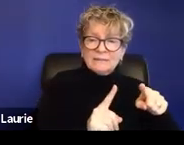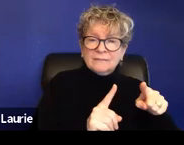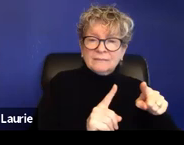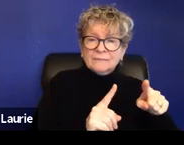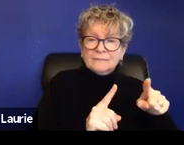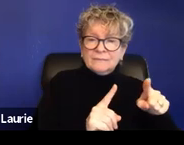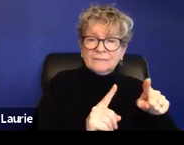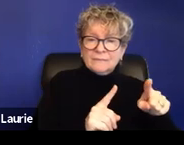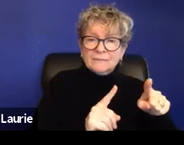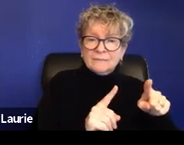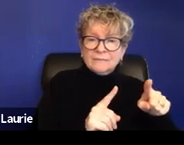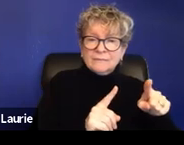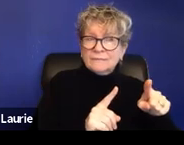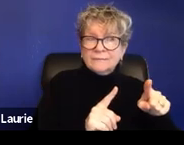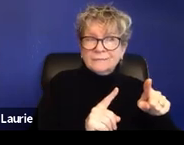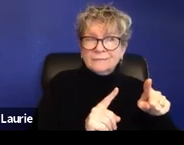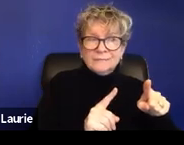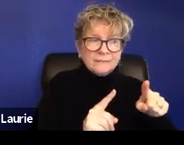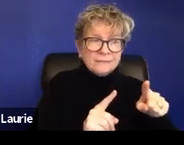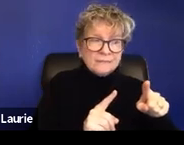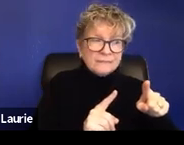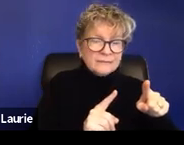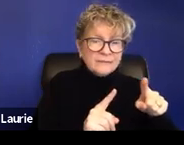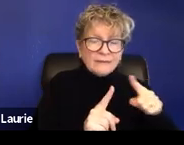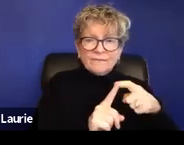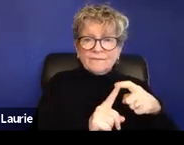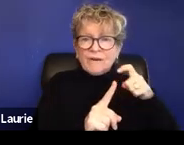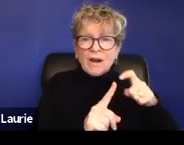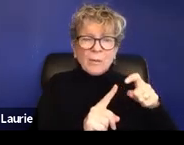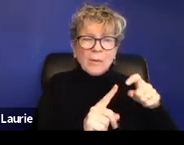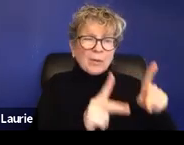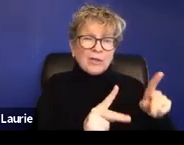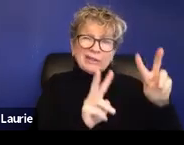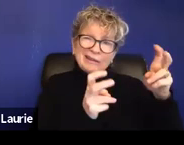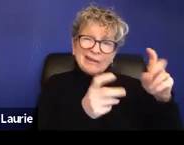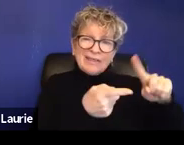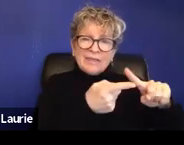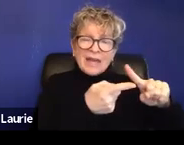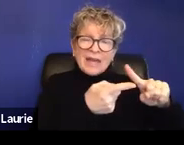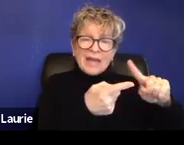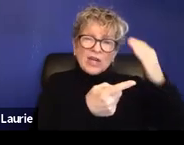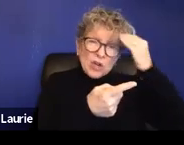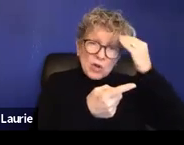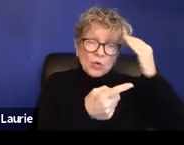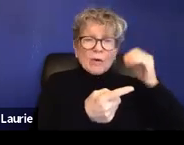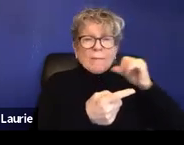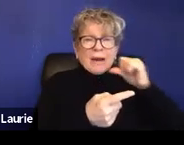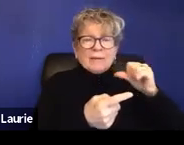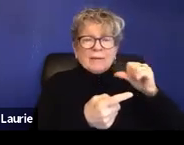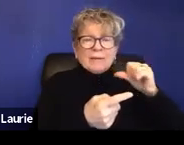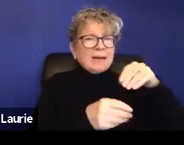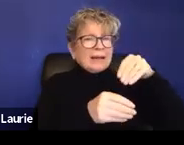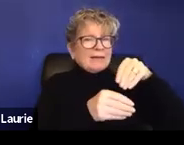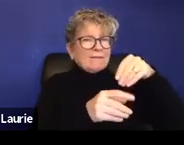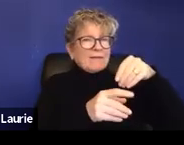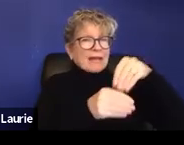I don't know, by like, um, an acquaintance, not in the employment context. We forget that there